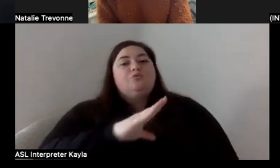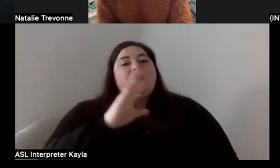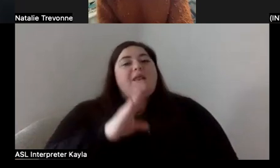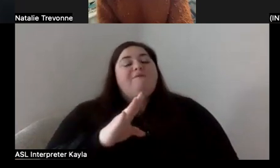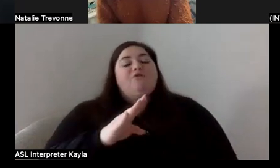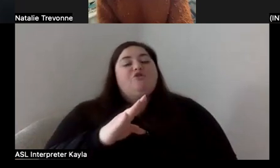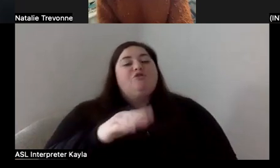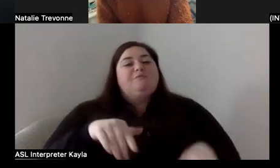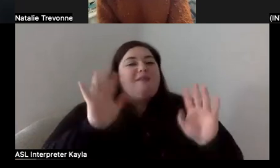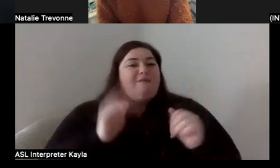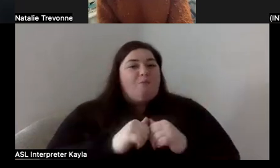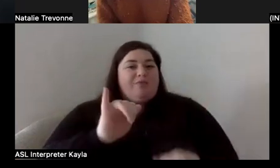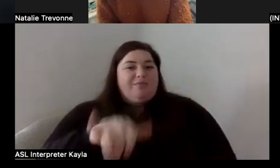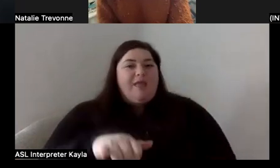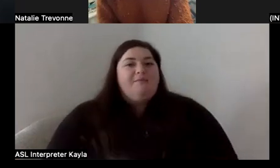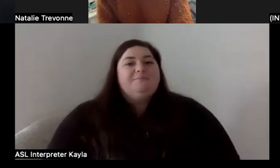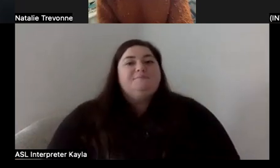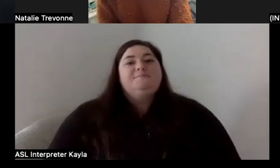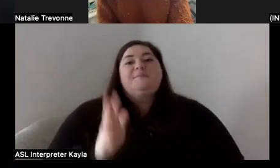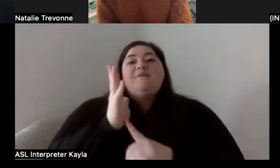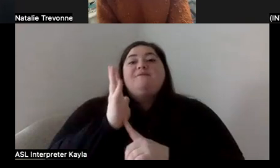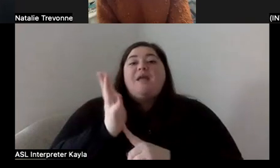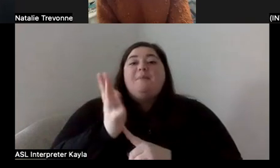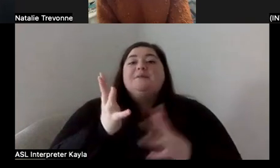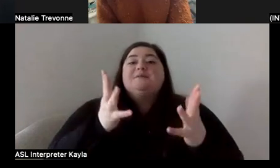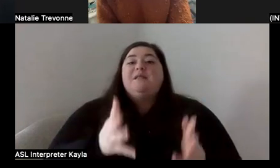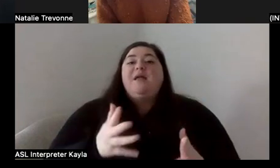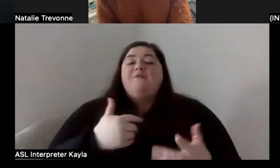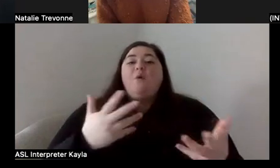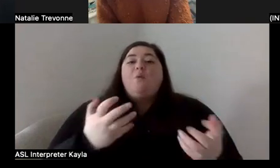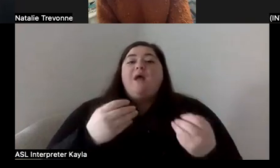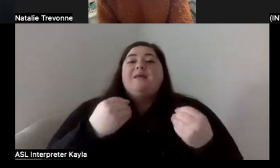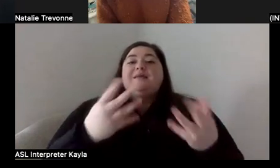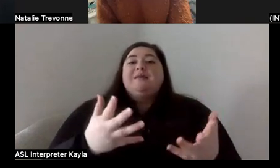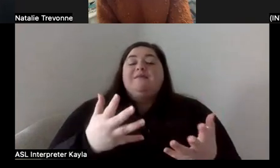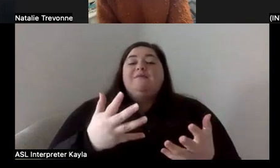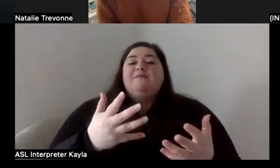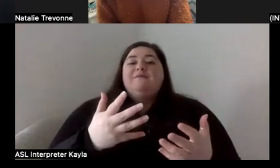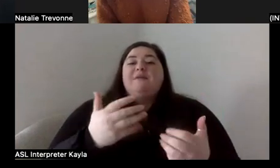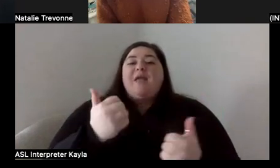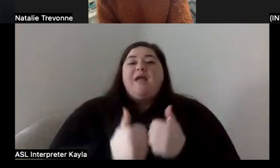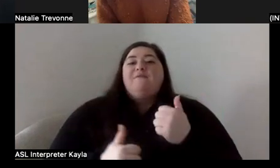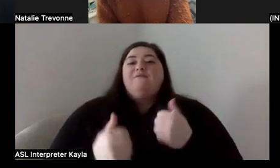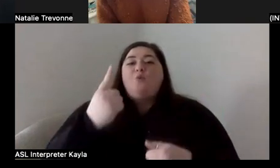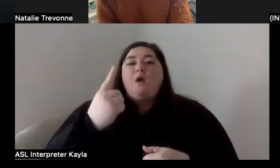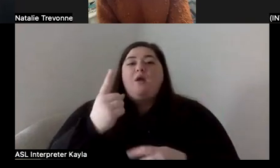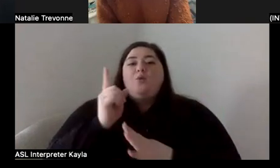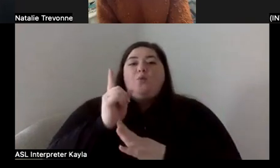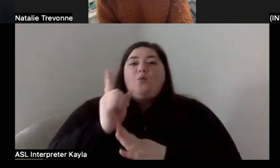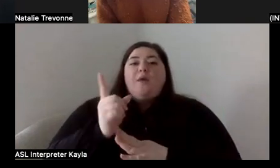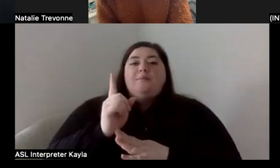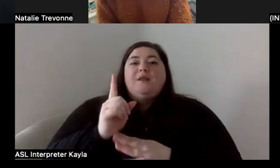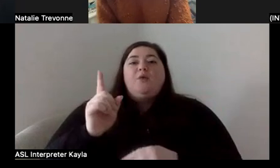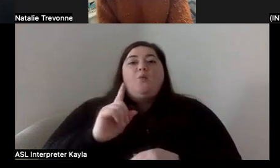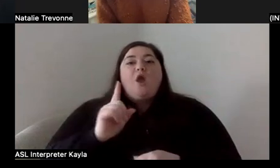that. We have just five more minutes left. So I want to give everybody a minute so they can just share where we can follow